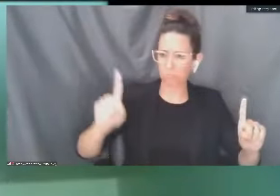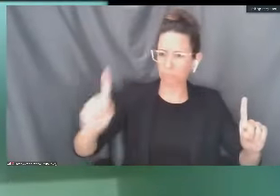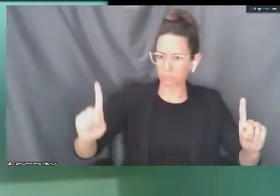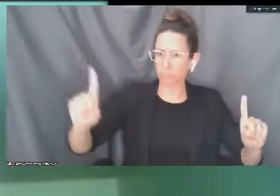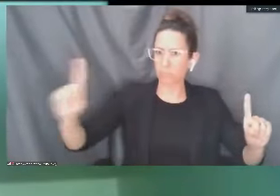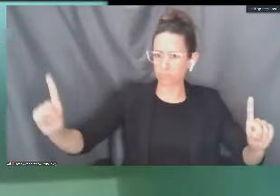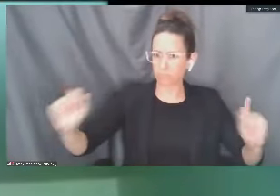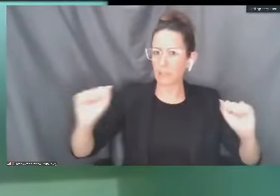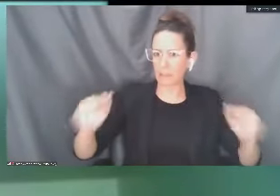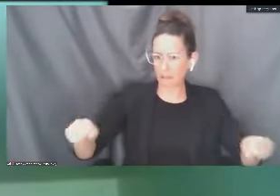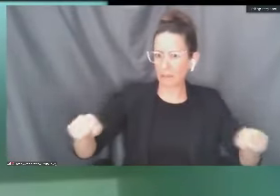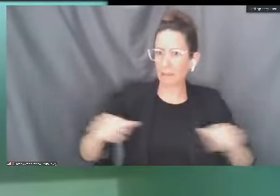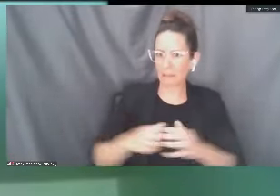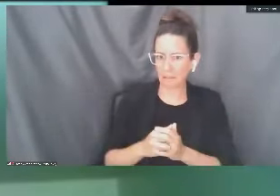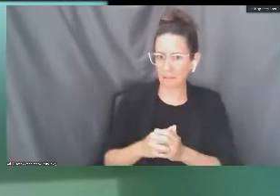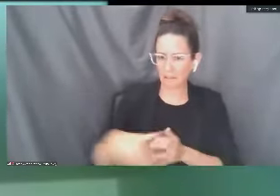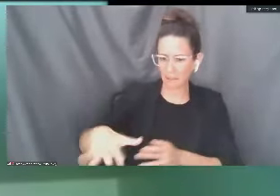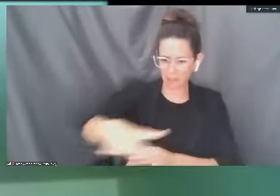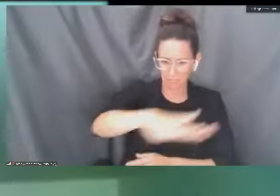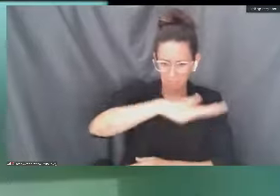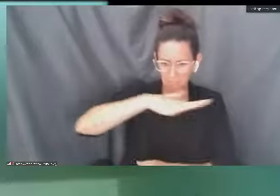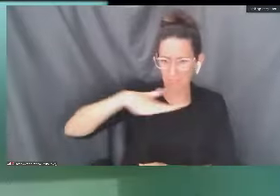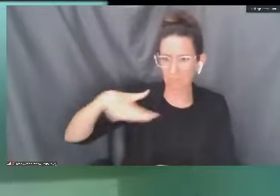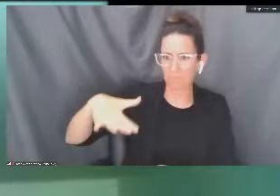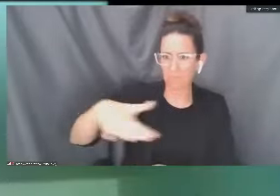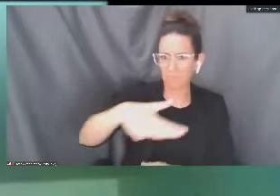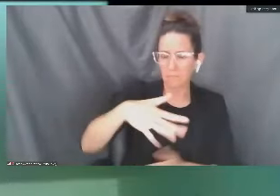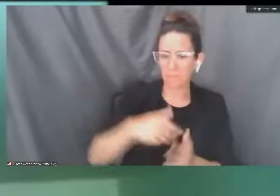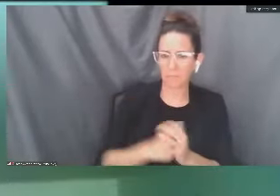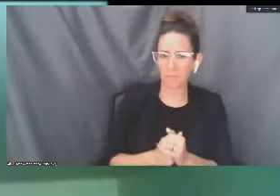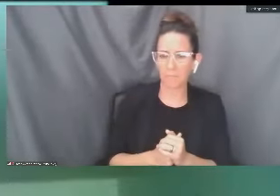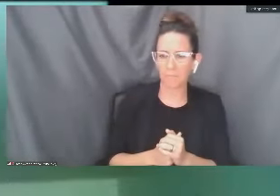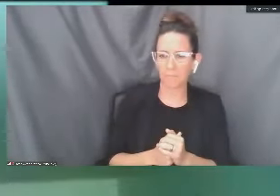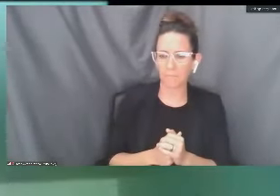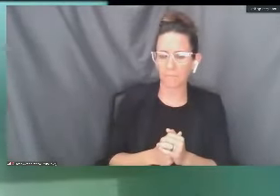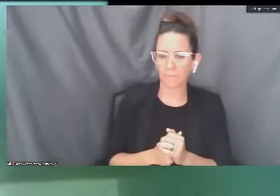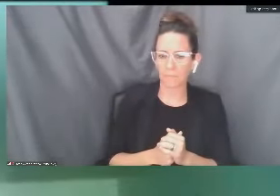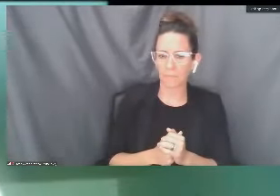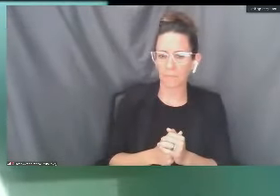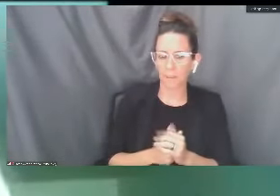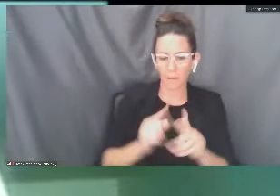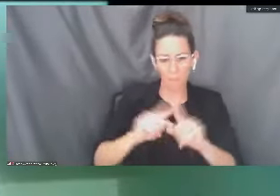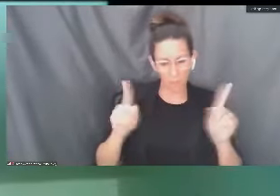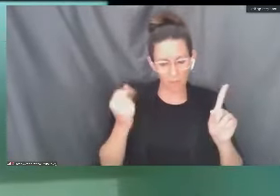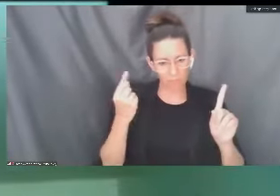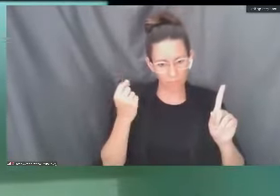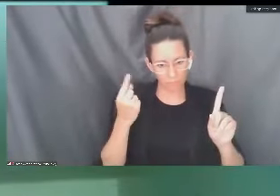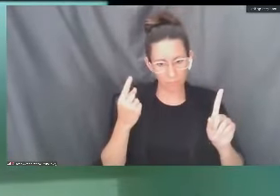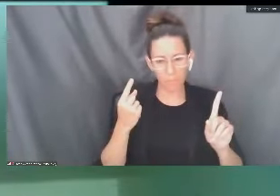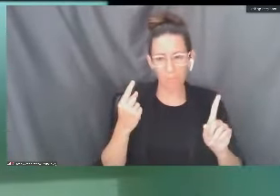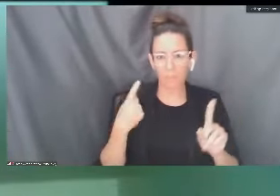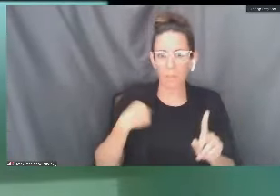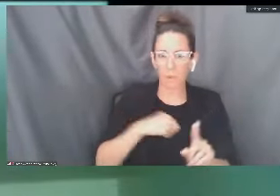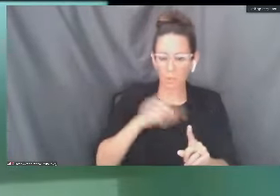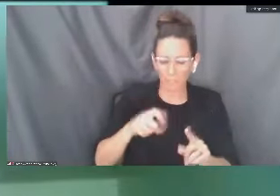exists now and the area that the areas that students work in. However, we will be working on plans with faculty